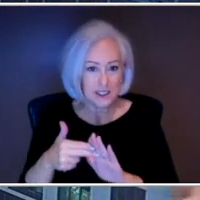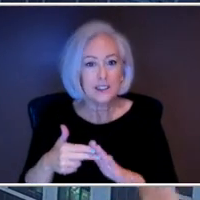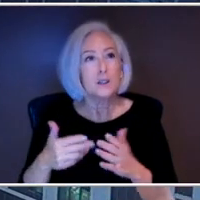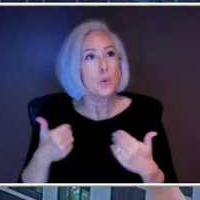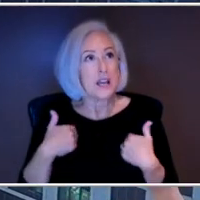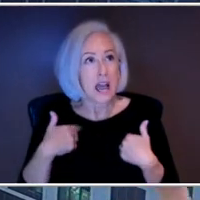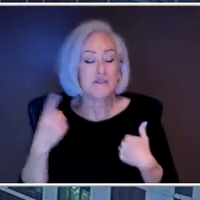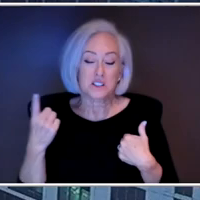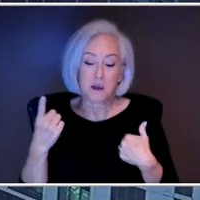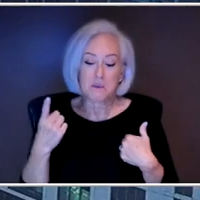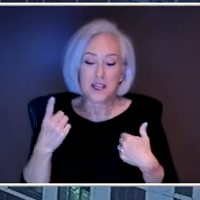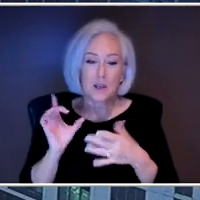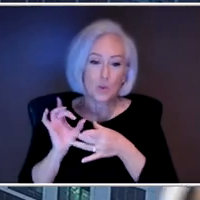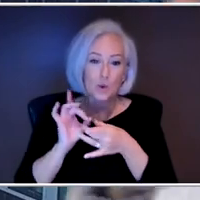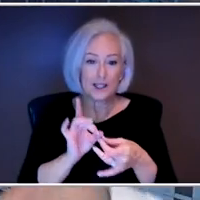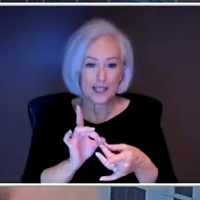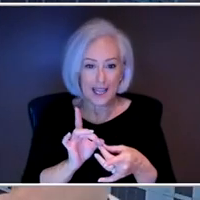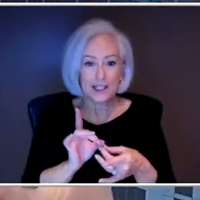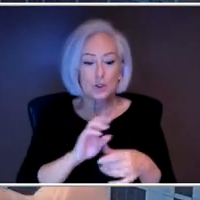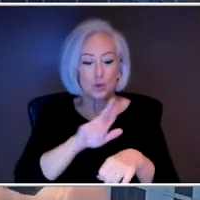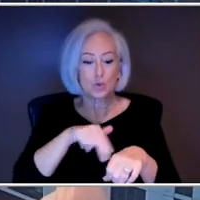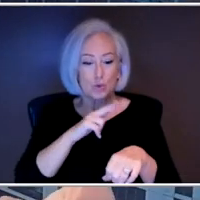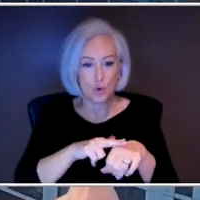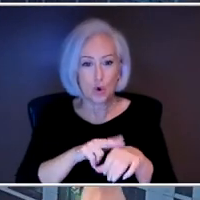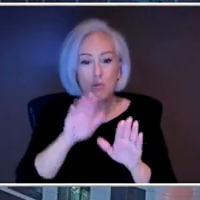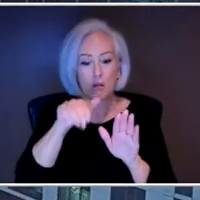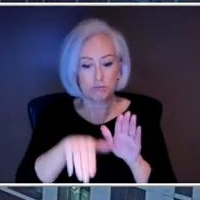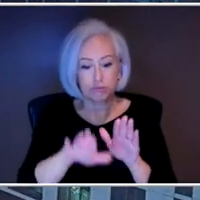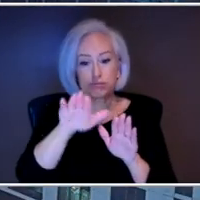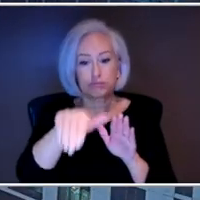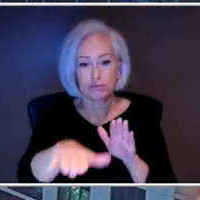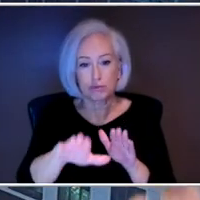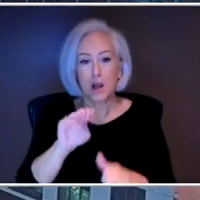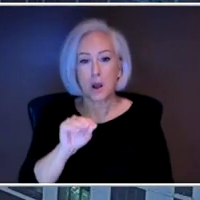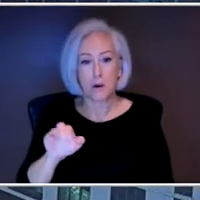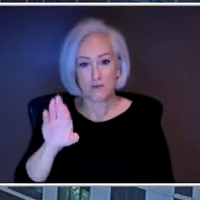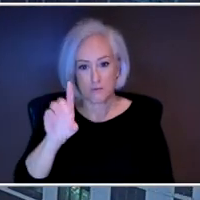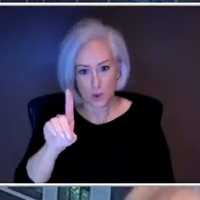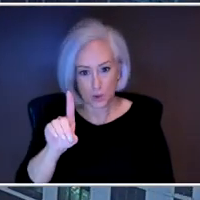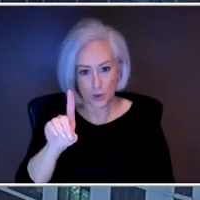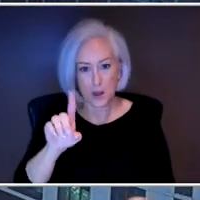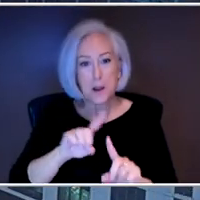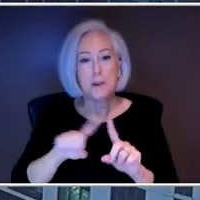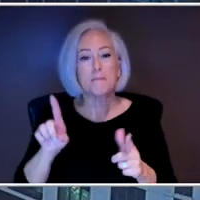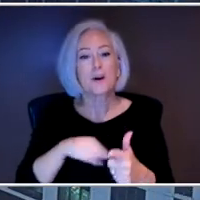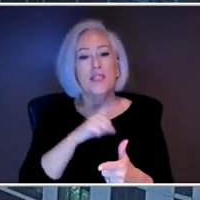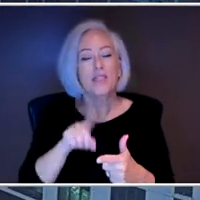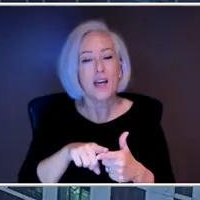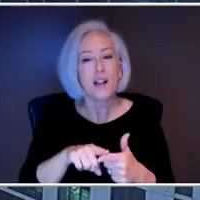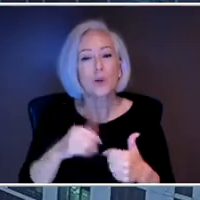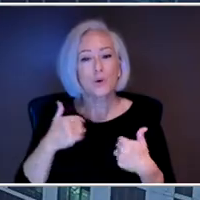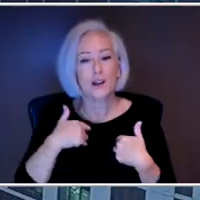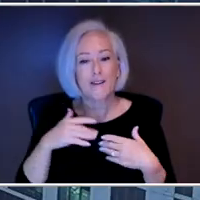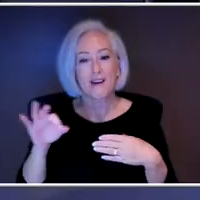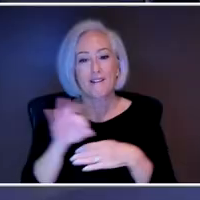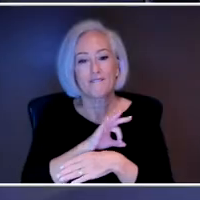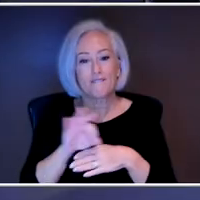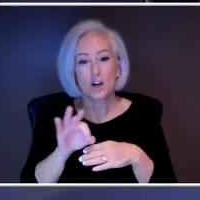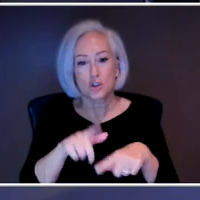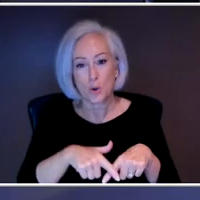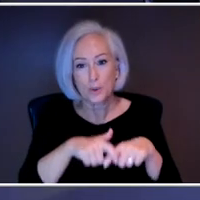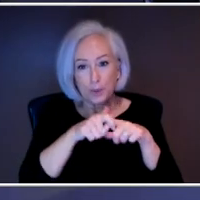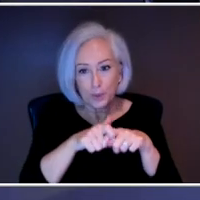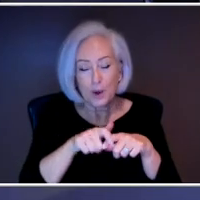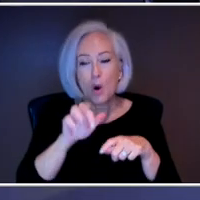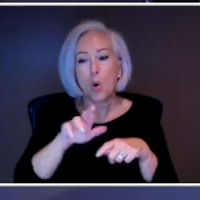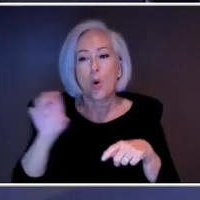normal fluctuation of mood. And then you kind of get into the seasonal pattern of depression when you have functional impairment or some of the other symptoms associated with depression. And it's something we used